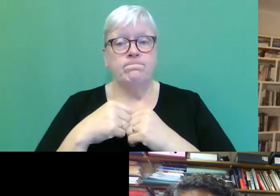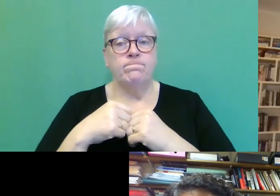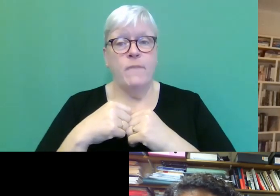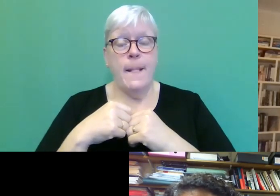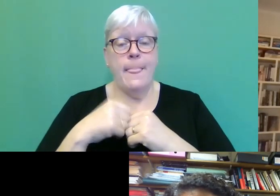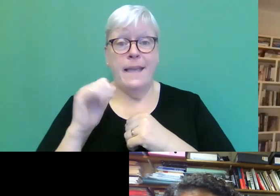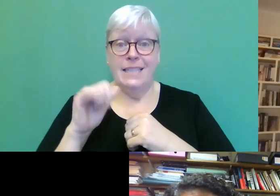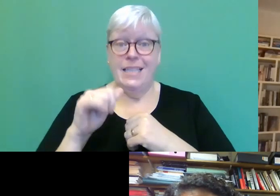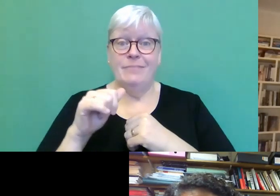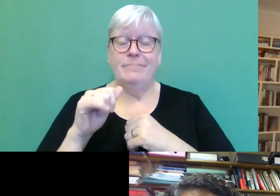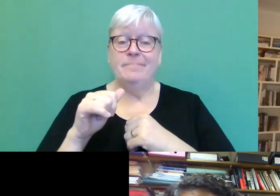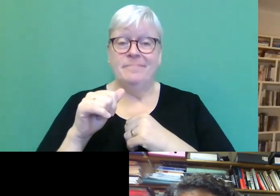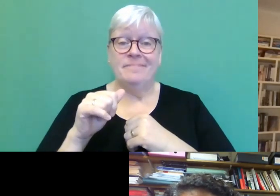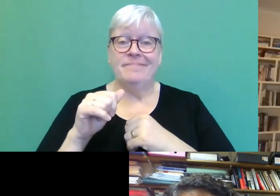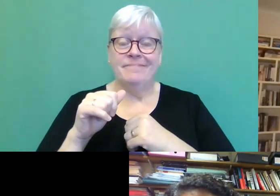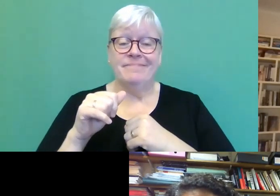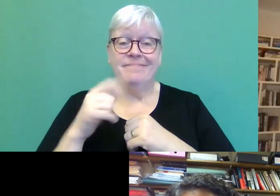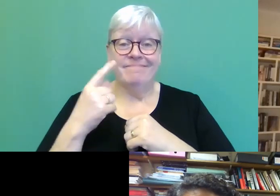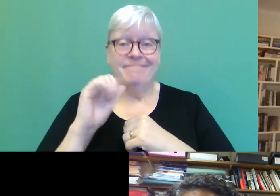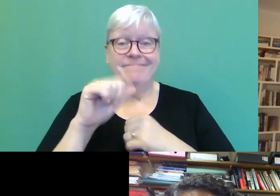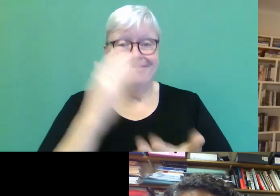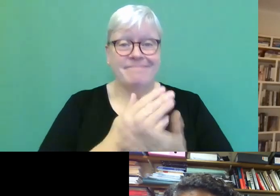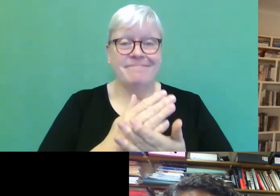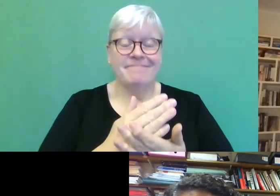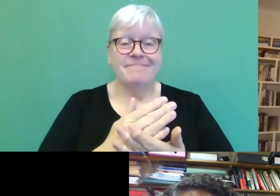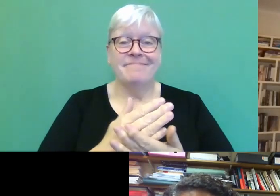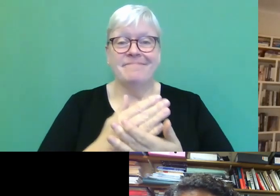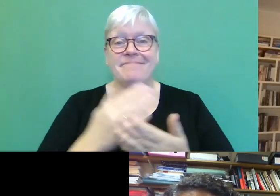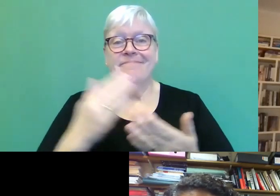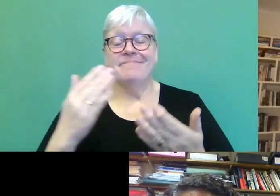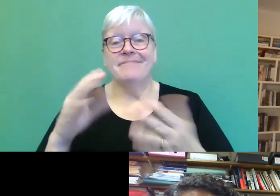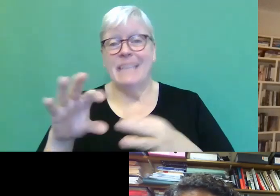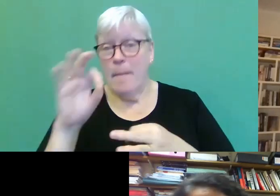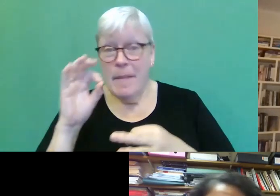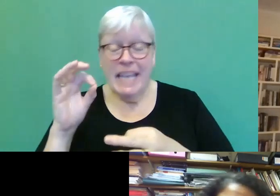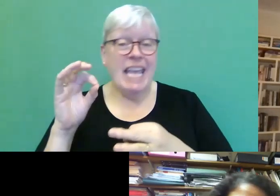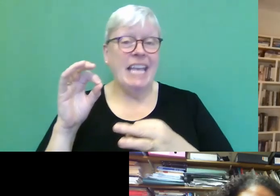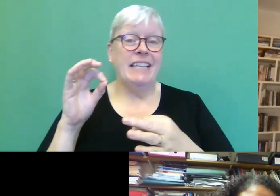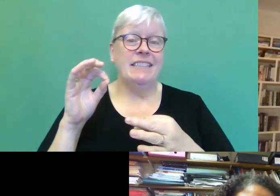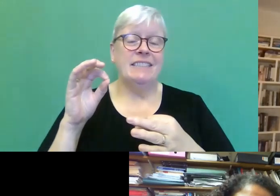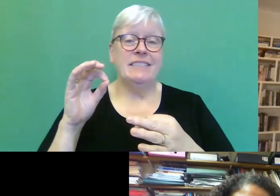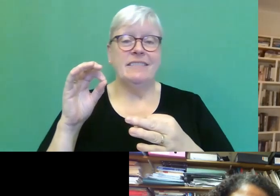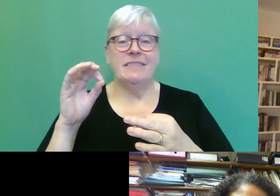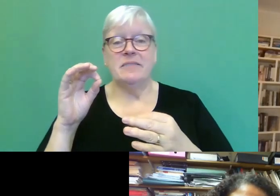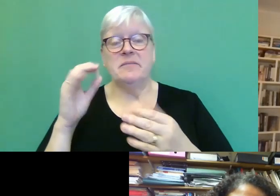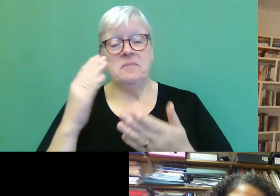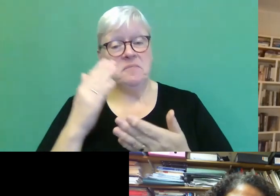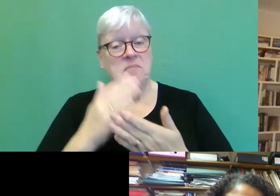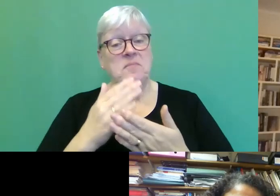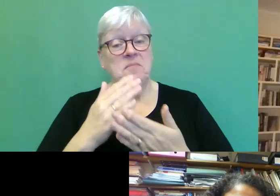yeah, I guess, I guess there is, I mean, I could sort of pick that out, um, not only in terms of